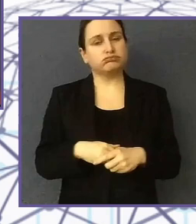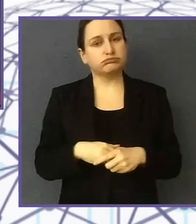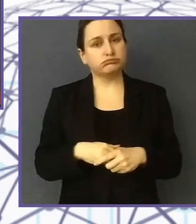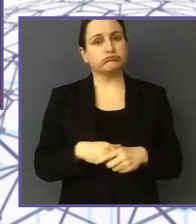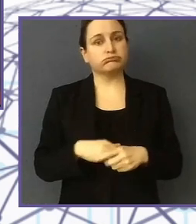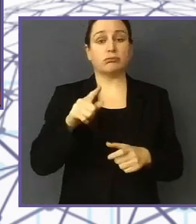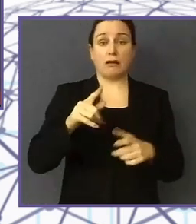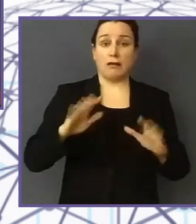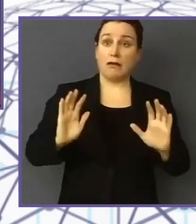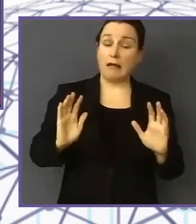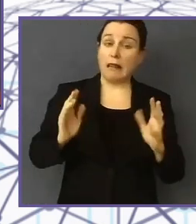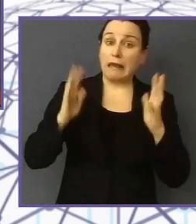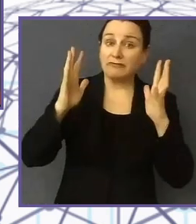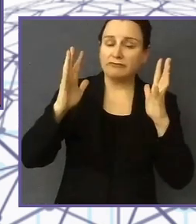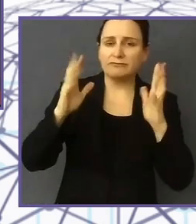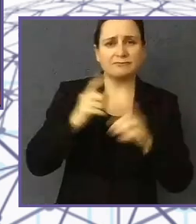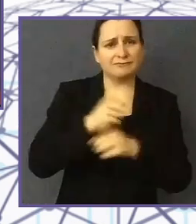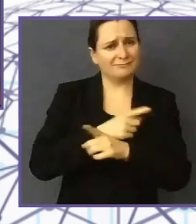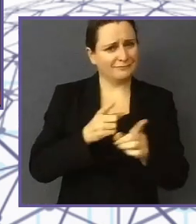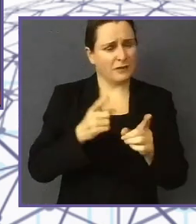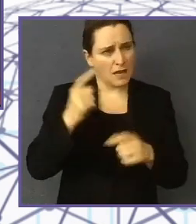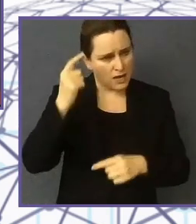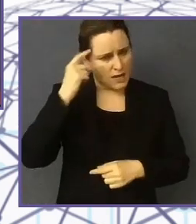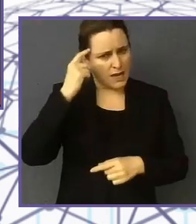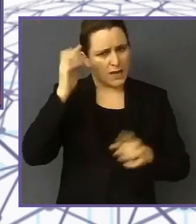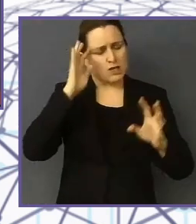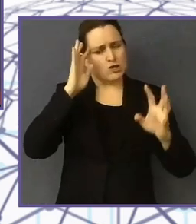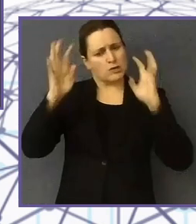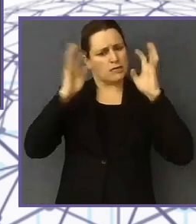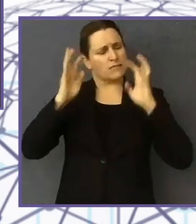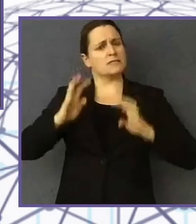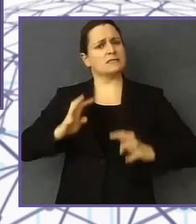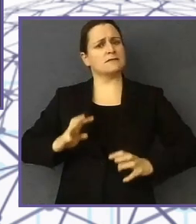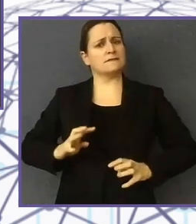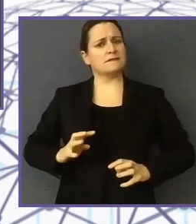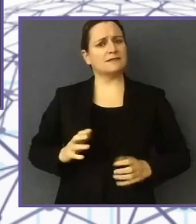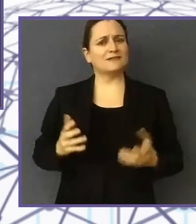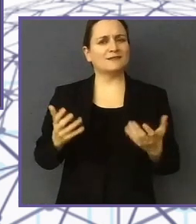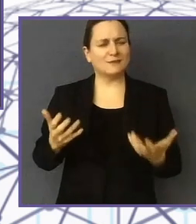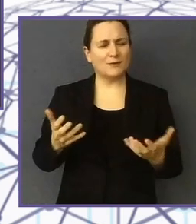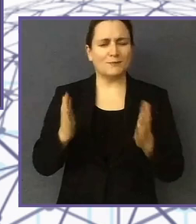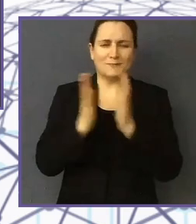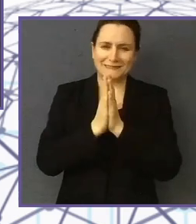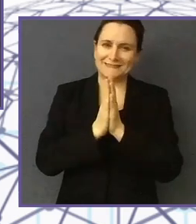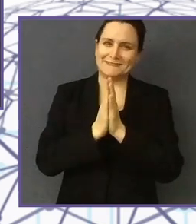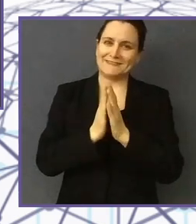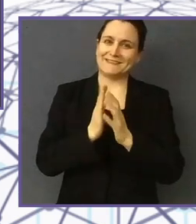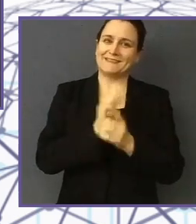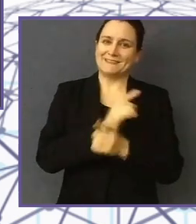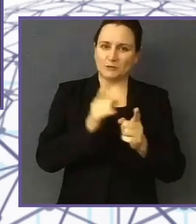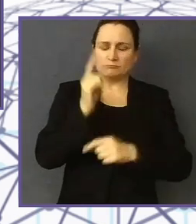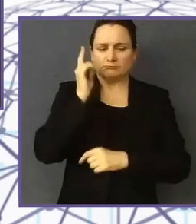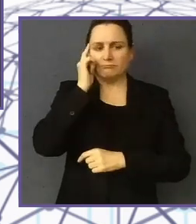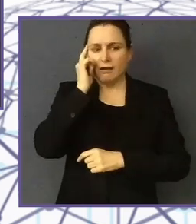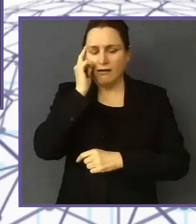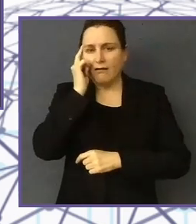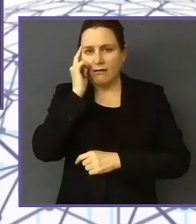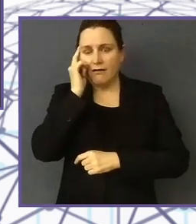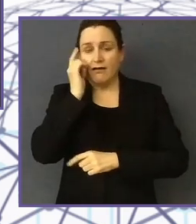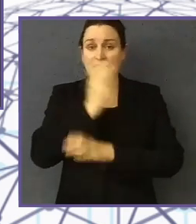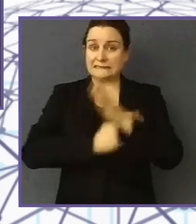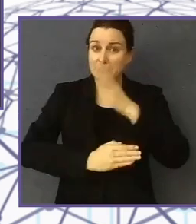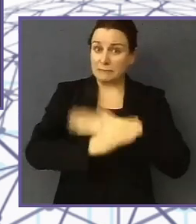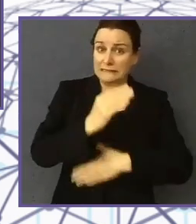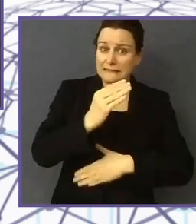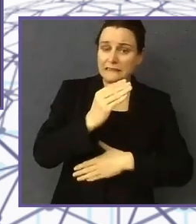So I'd like for us all to be thinking about disability innovation in that way. Disability is much more